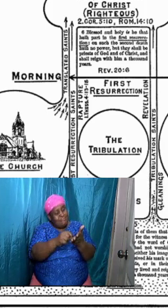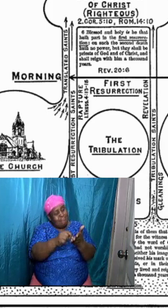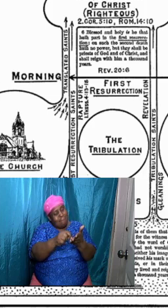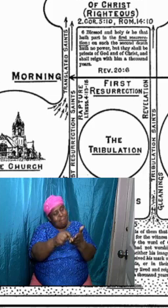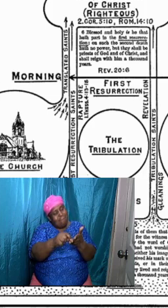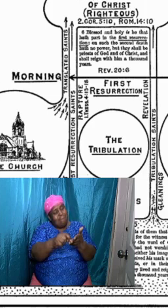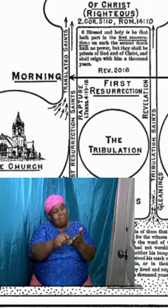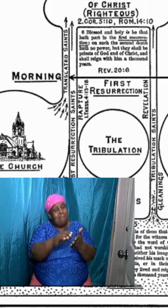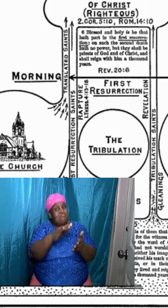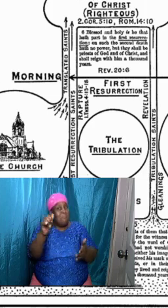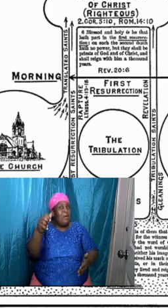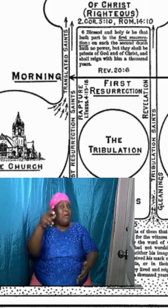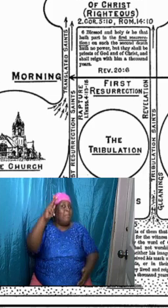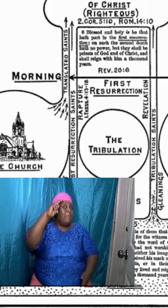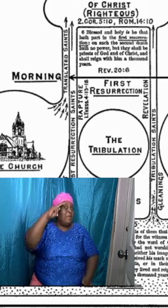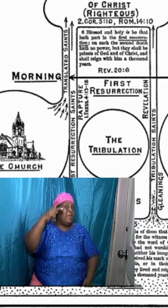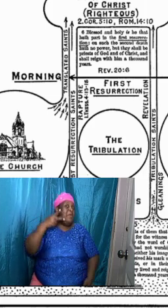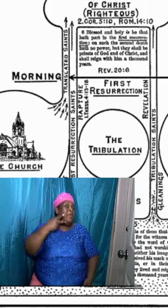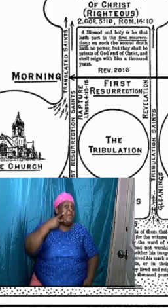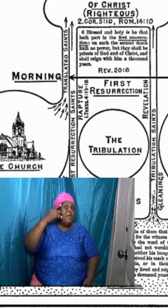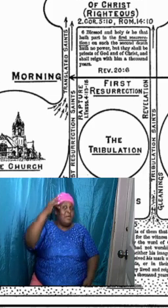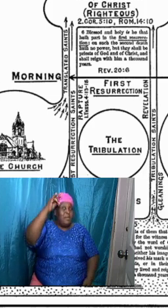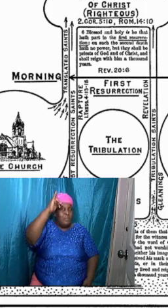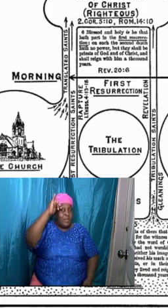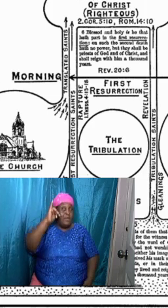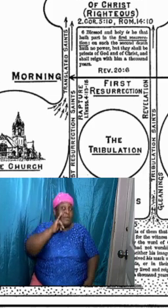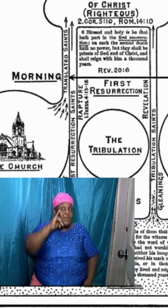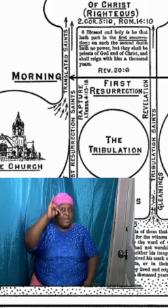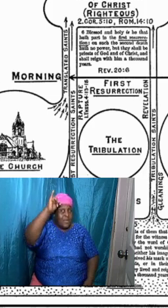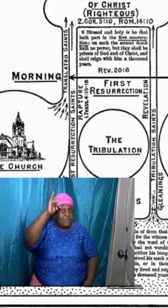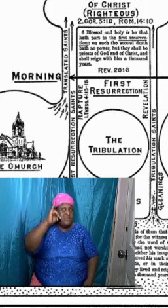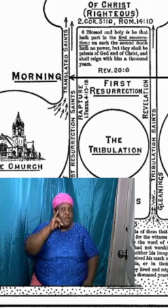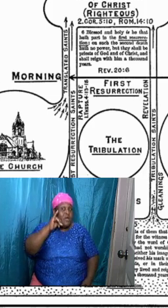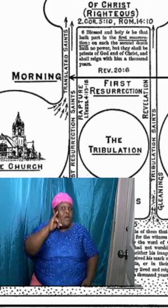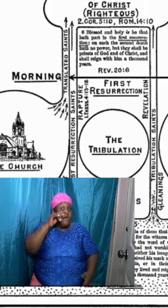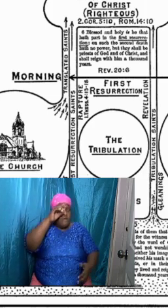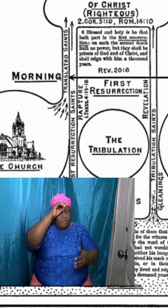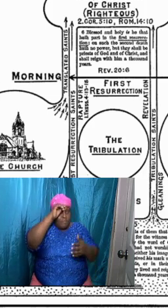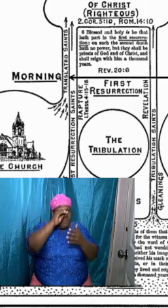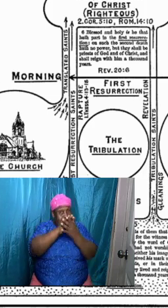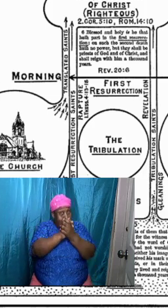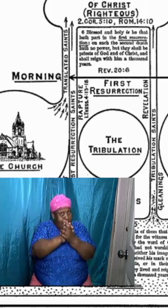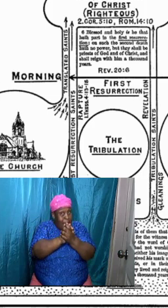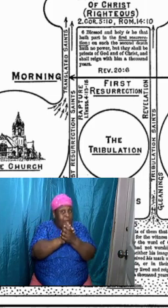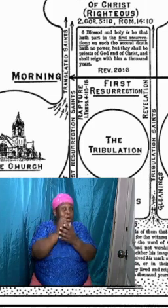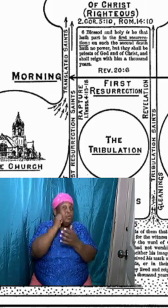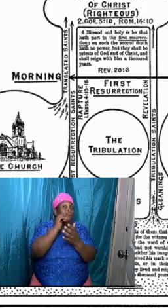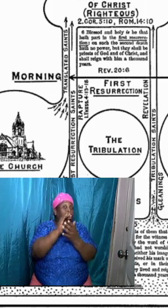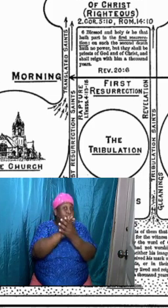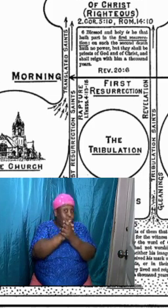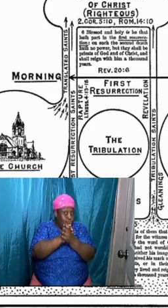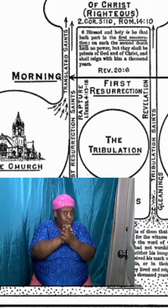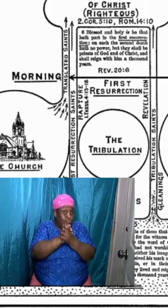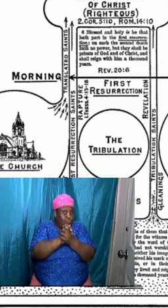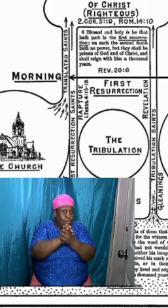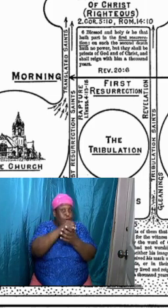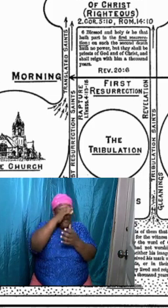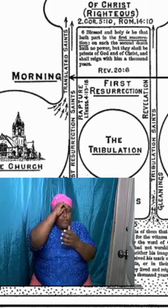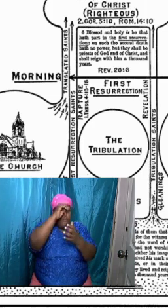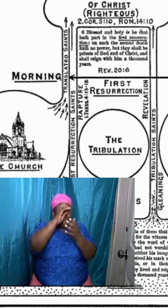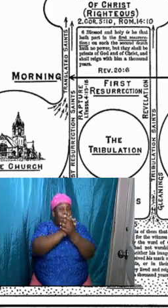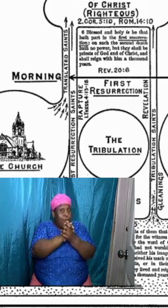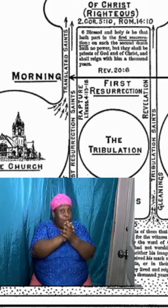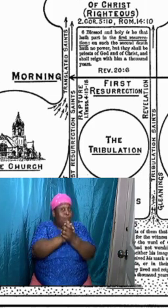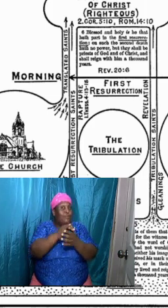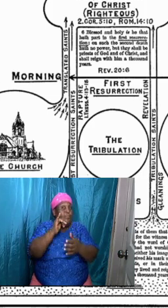parents of the bride and the groom the bride room himself or his